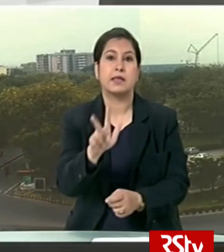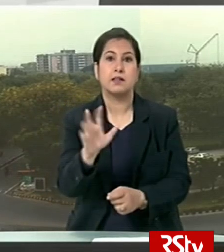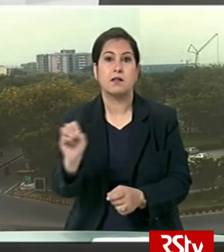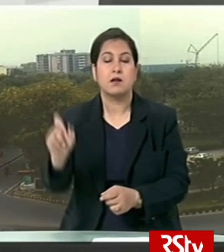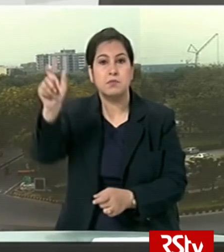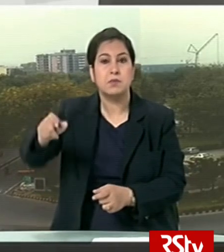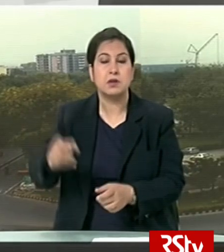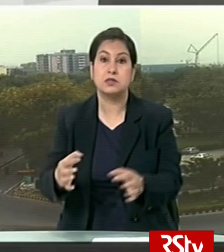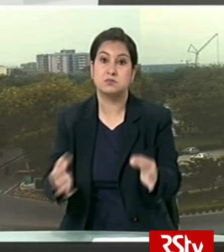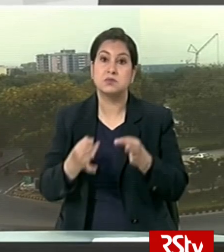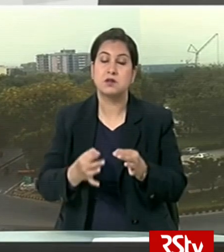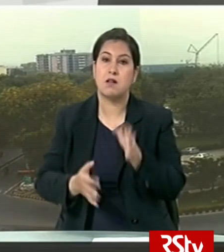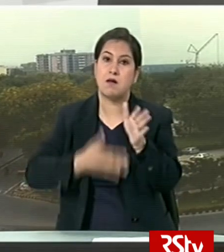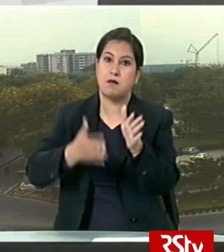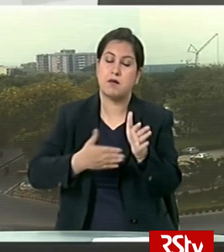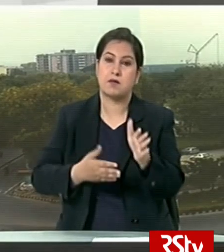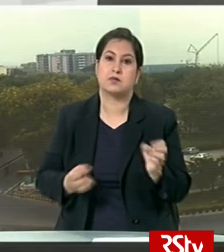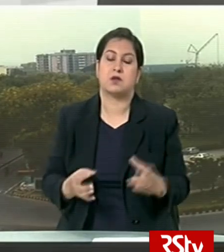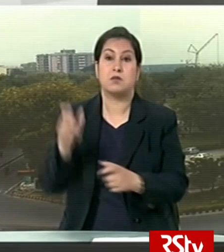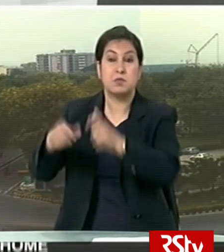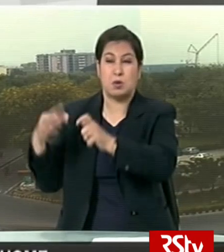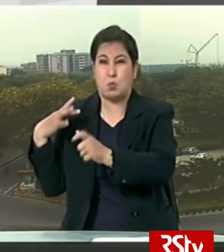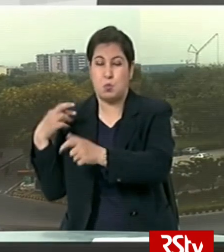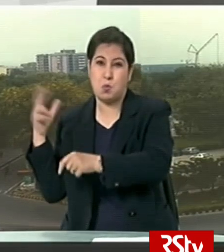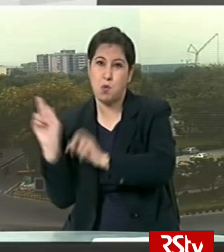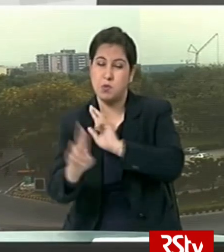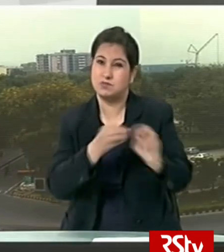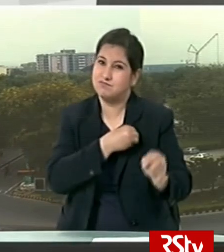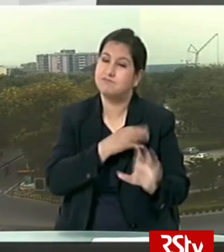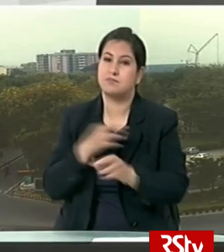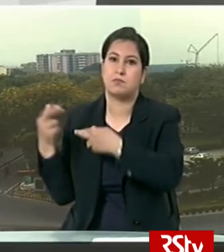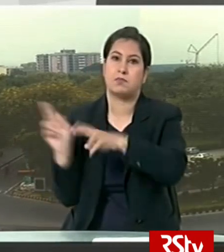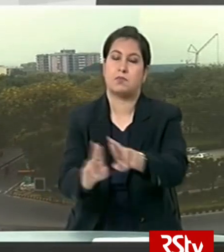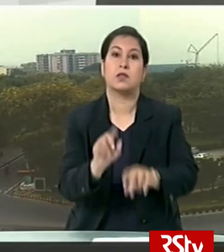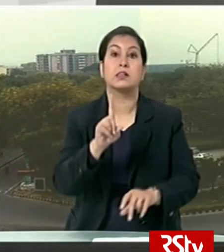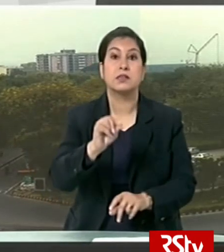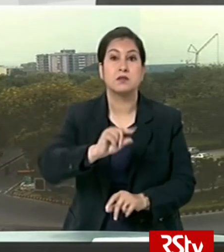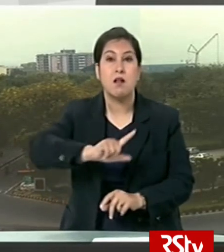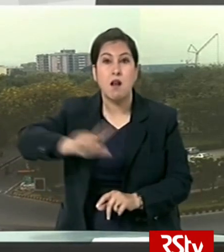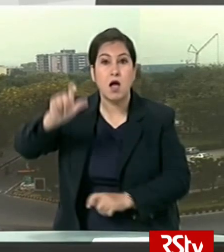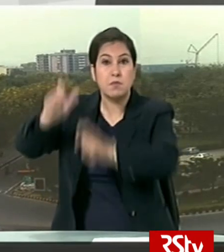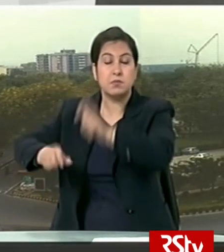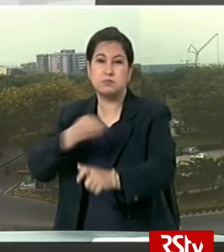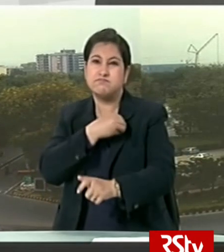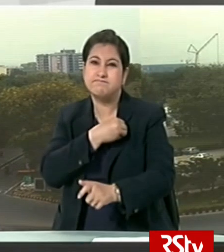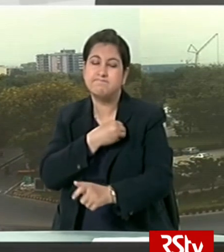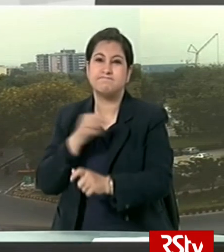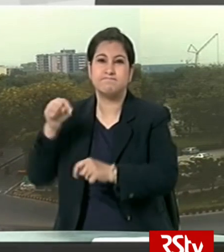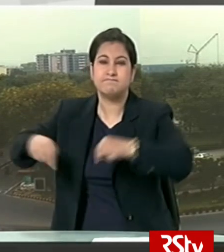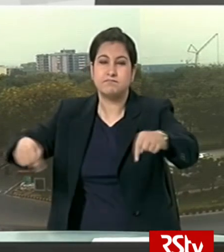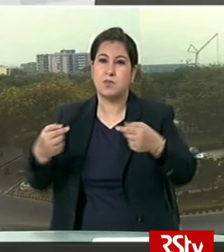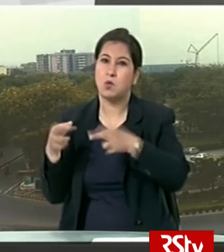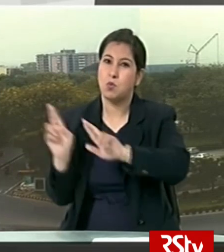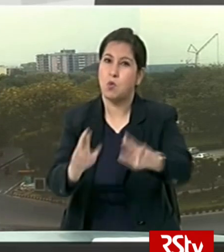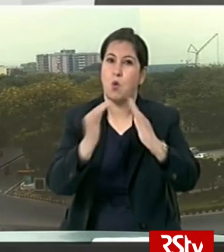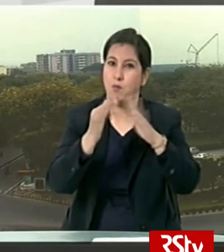Shramek special trains since the 1st of May Ferrying home 10 lakh migrant workers stranded in various parts of the country